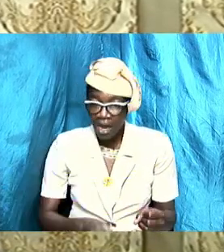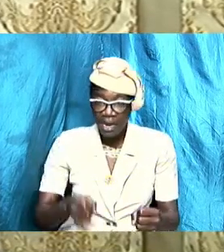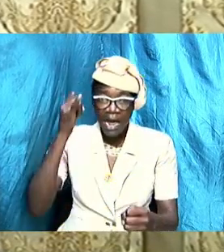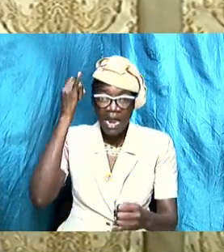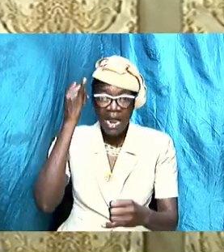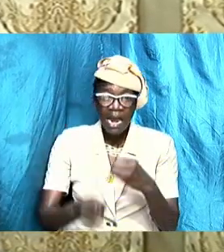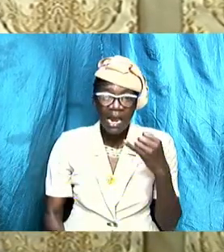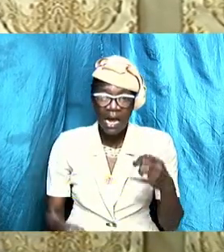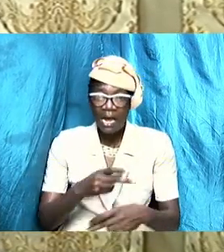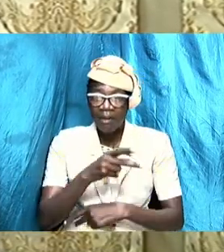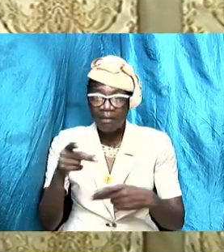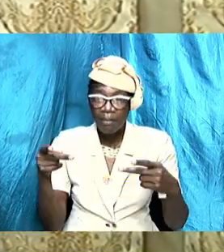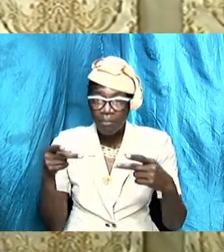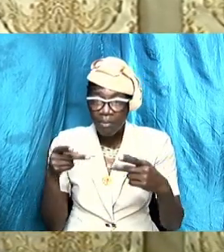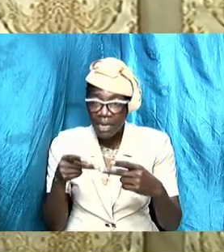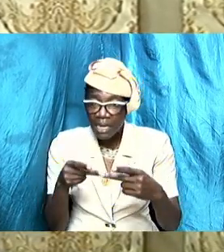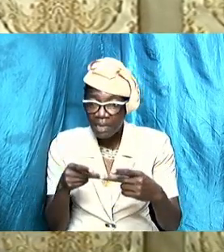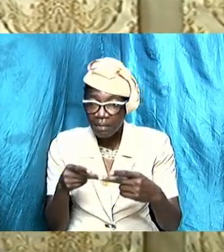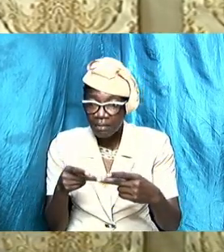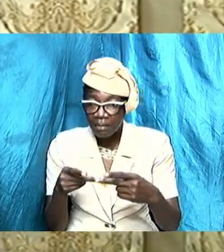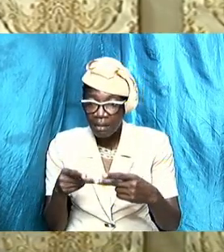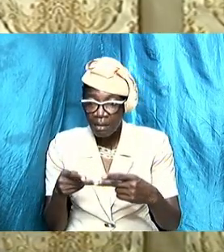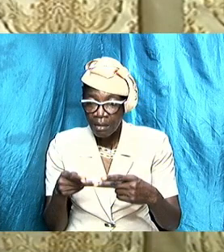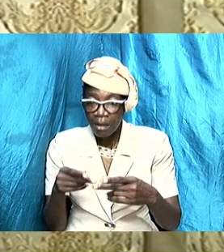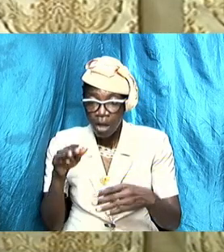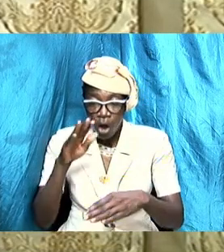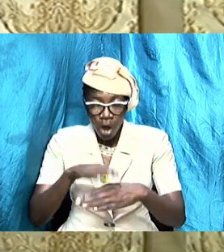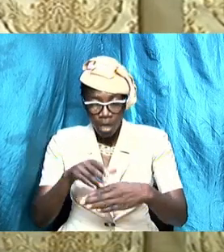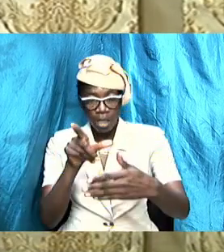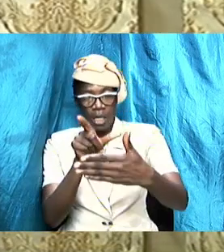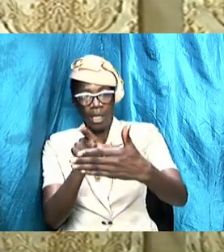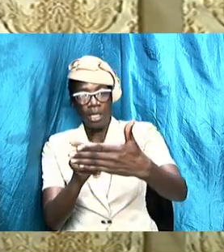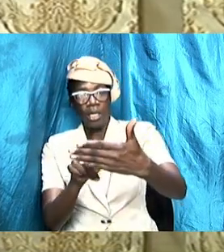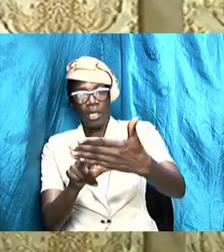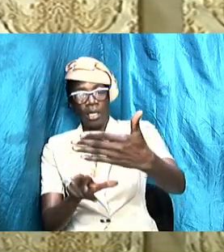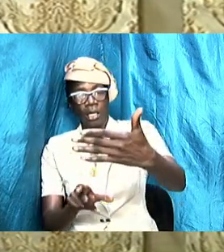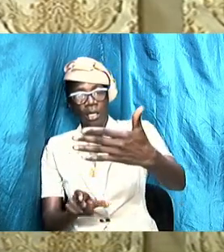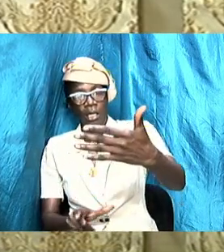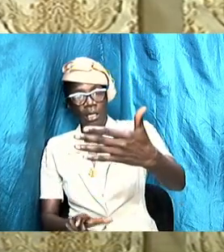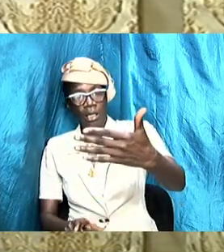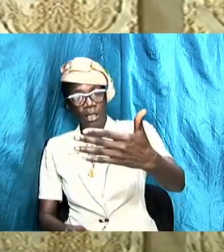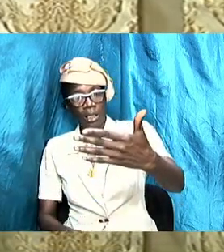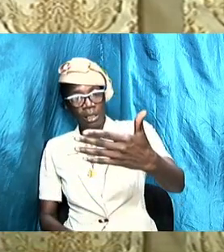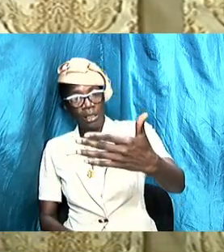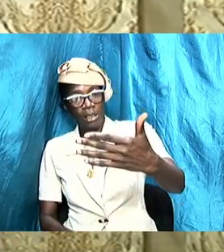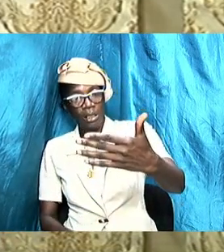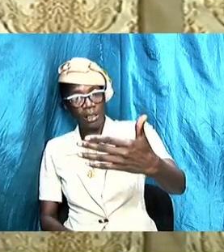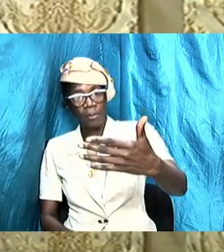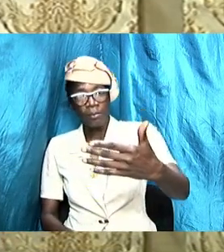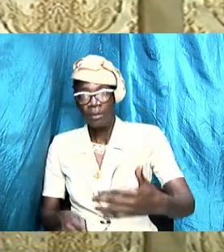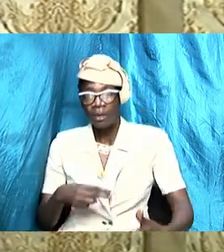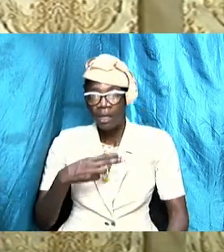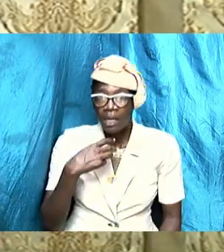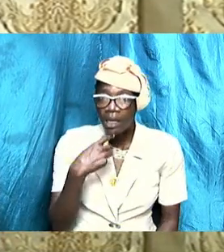on their priority list I say this to all of our shame